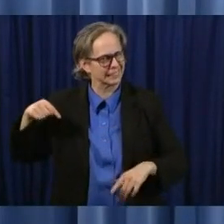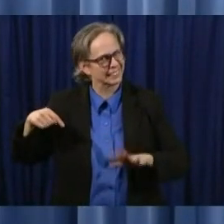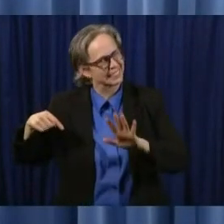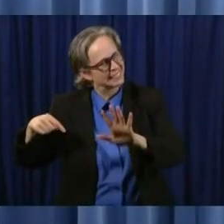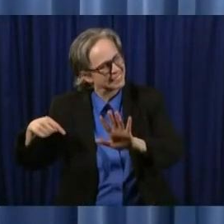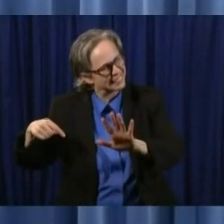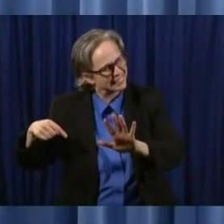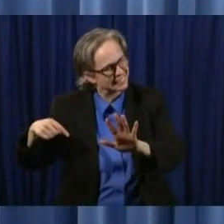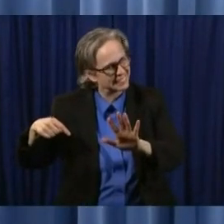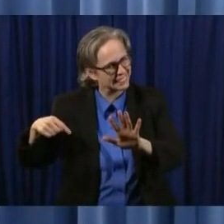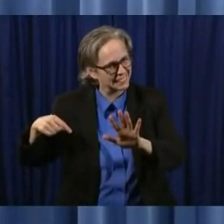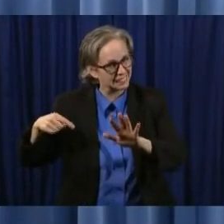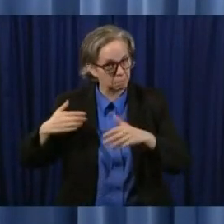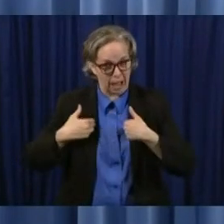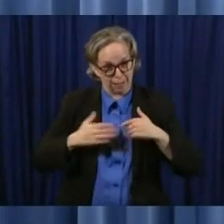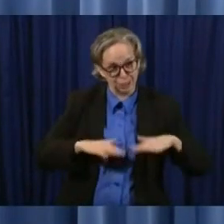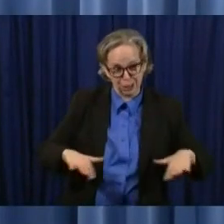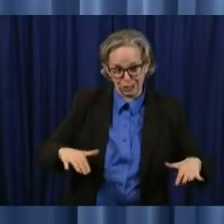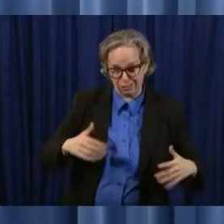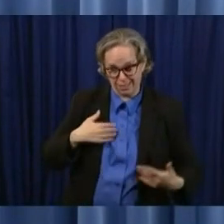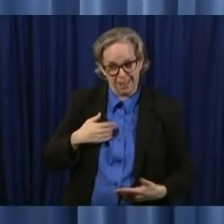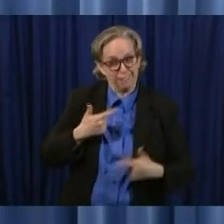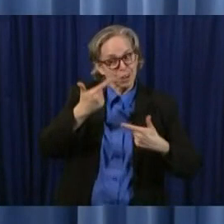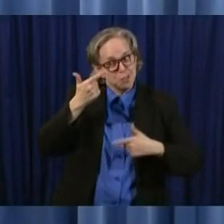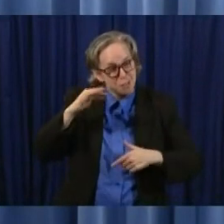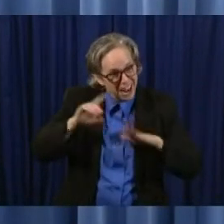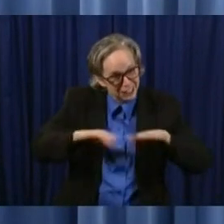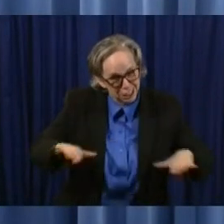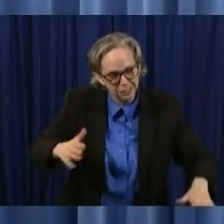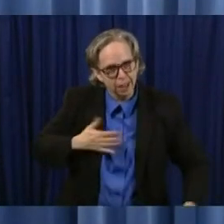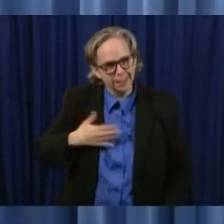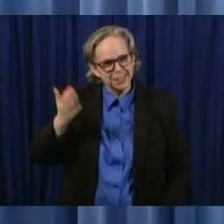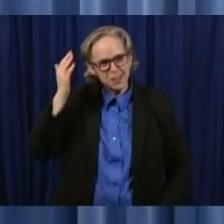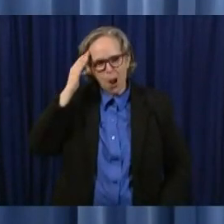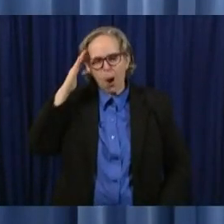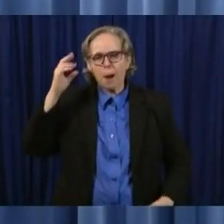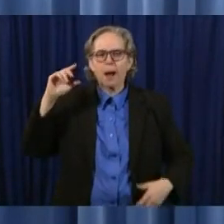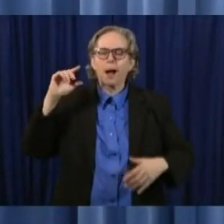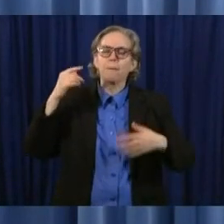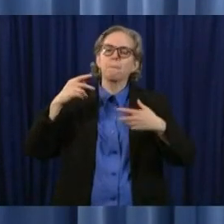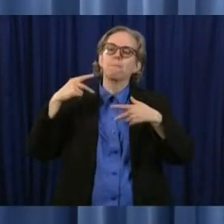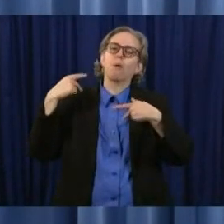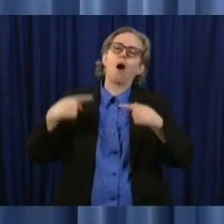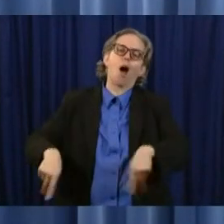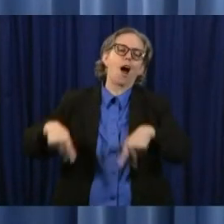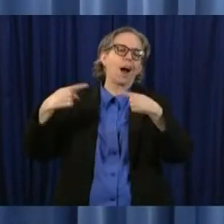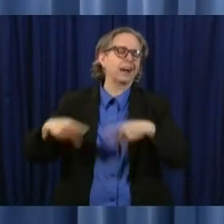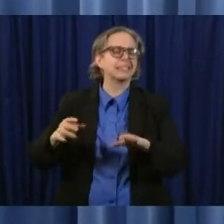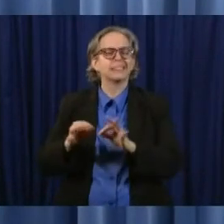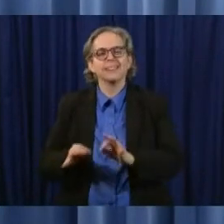with our children that graduation parties are a big part of the celebration